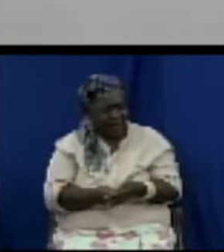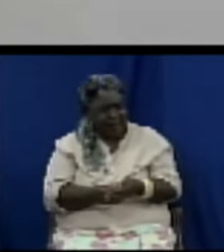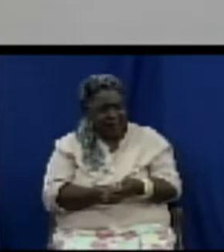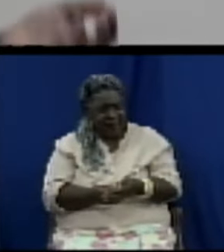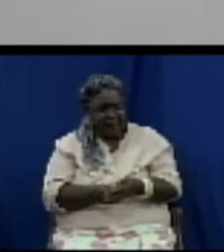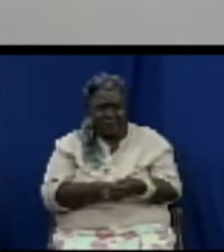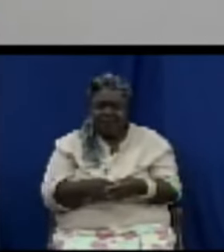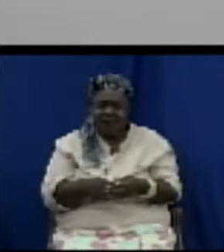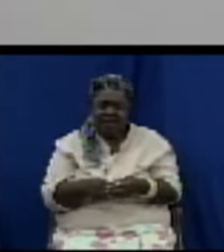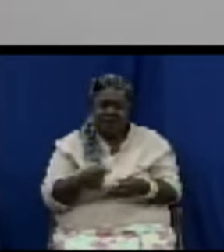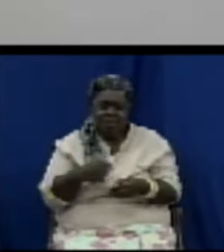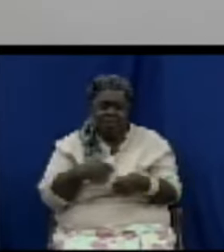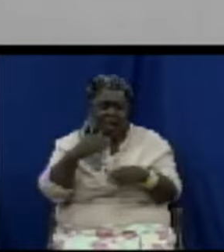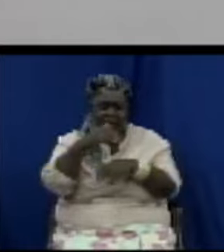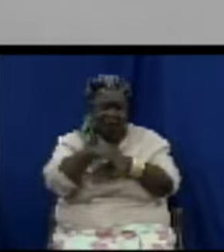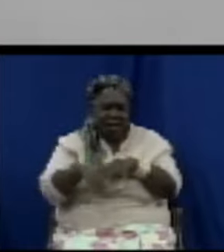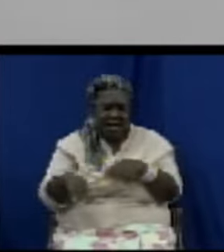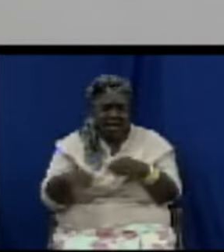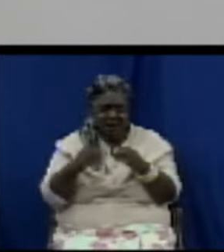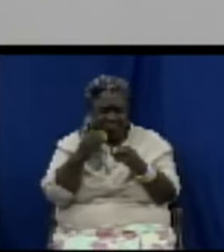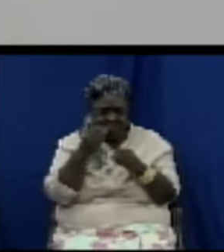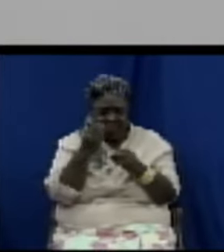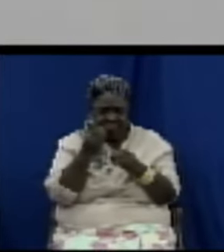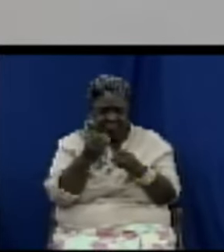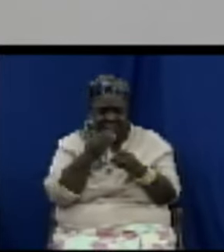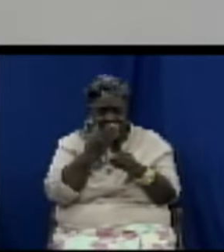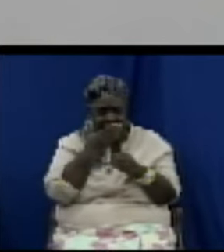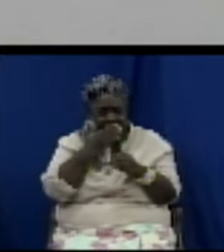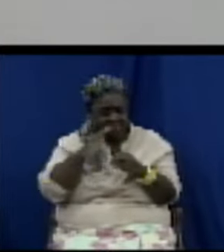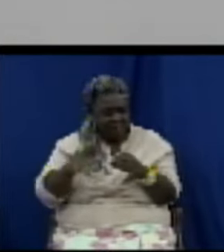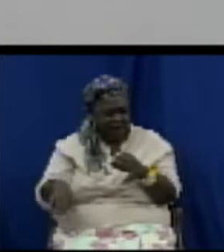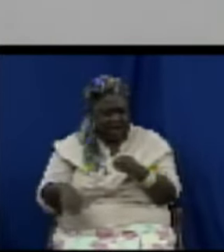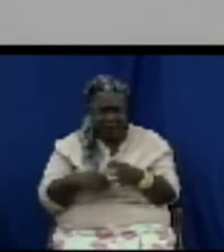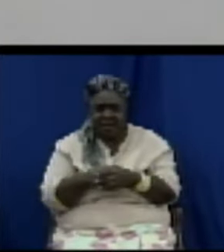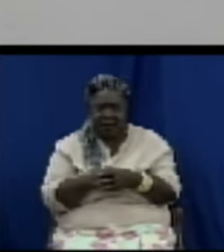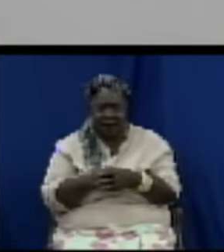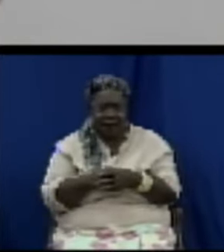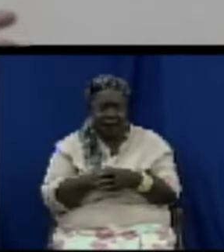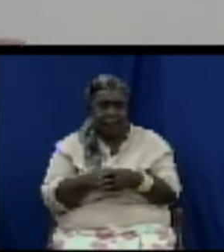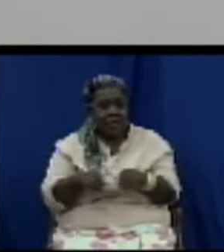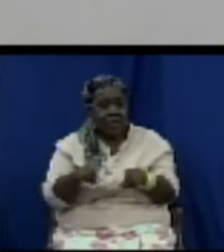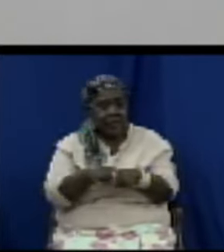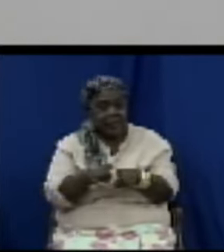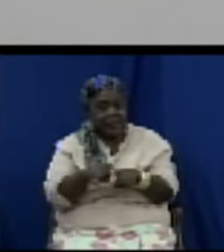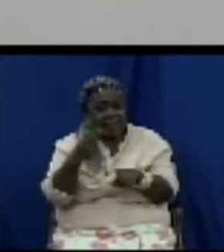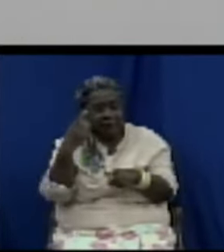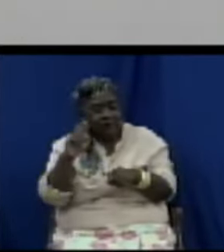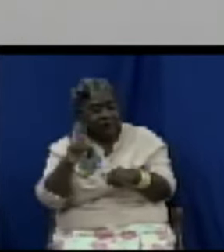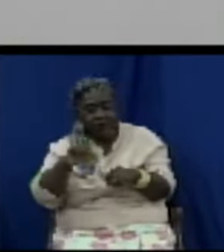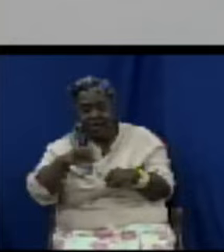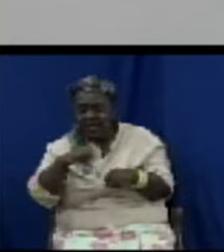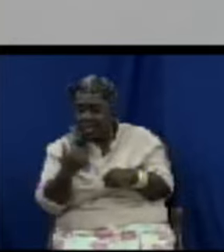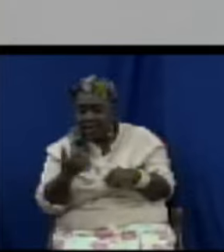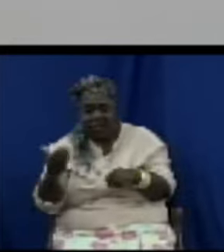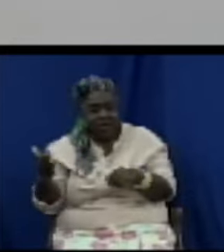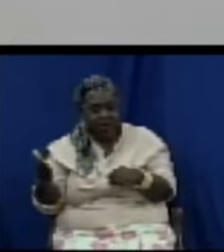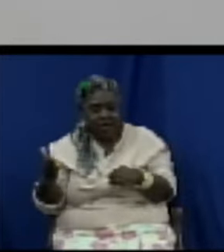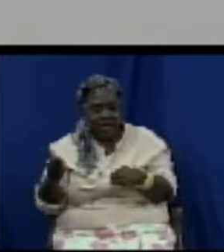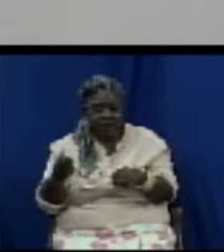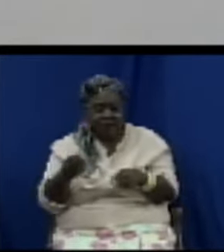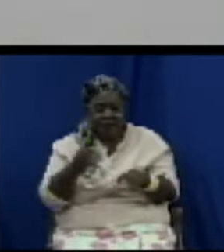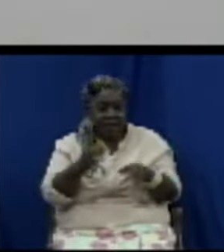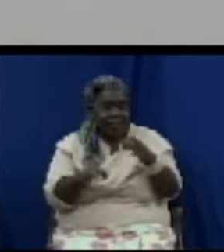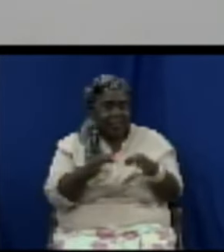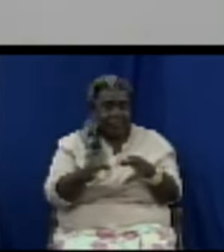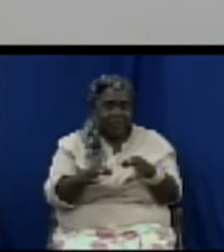your night because this is your favorite snack and it goes the same for if you like a Doritos or anything that's made